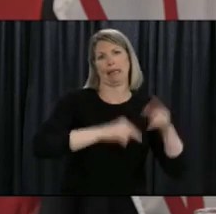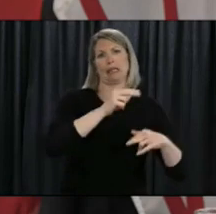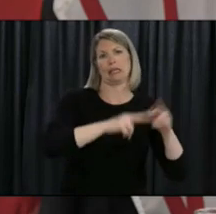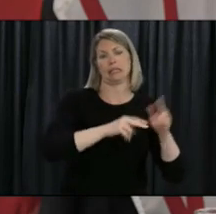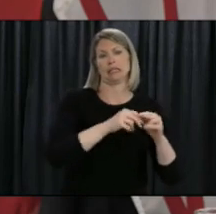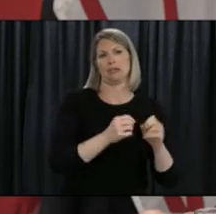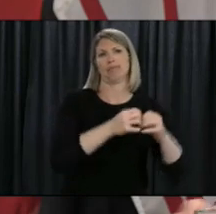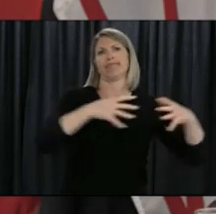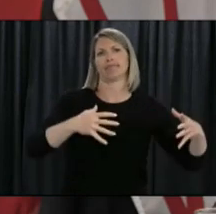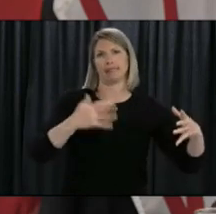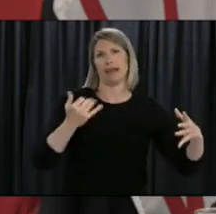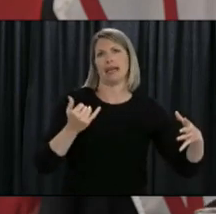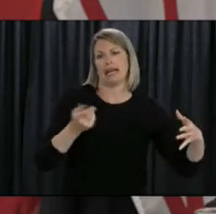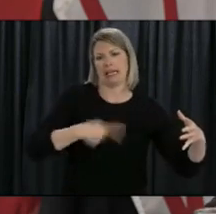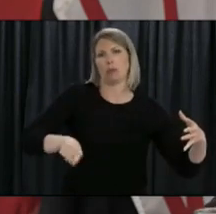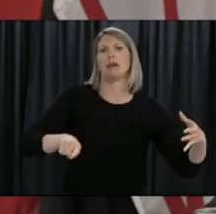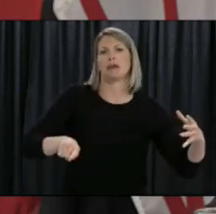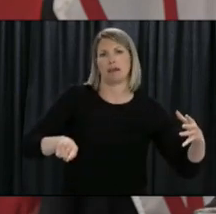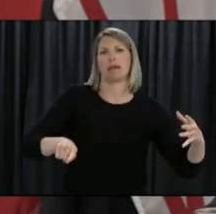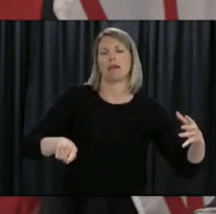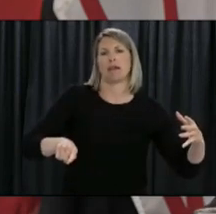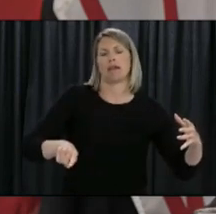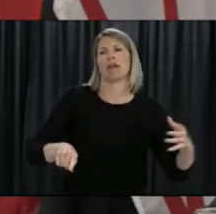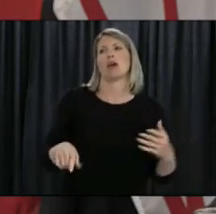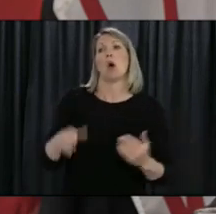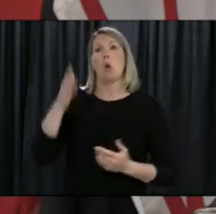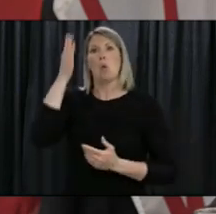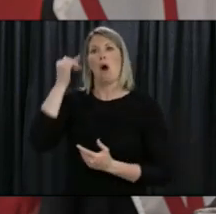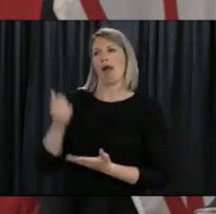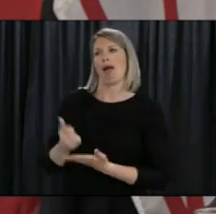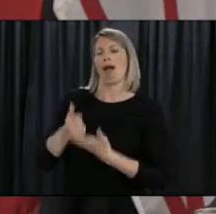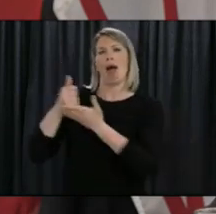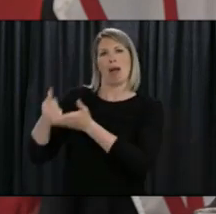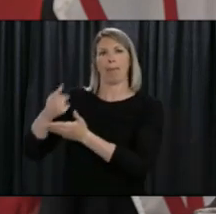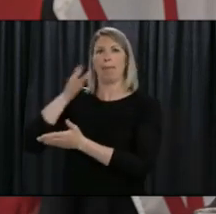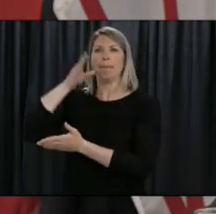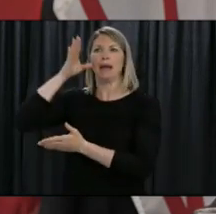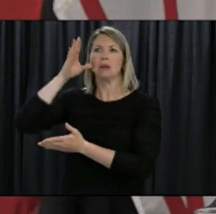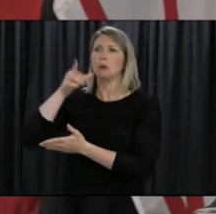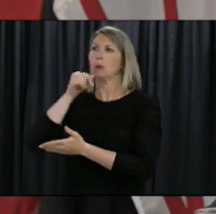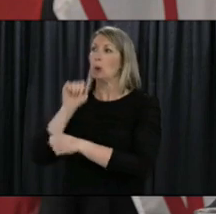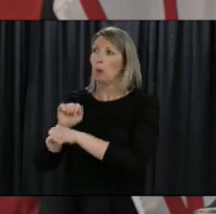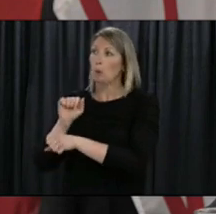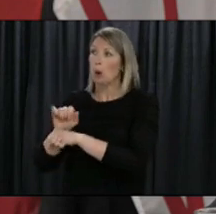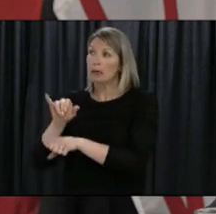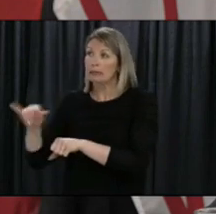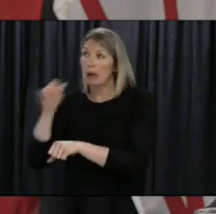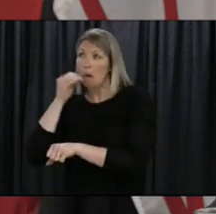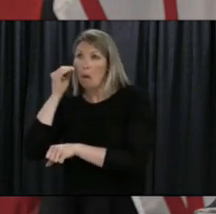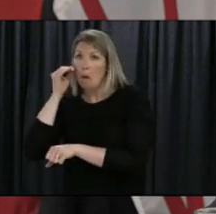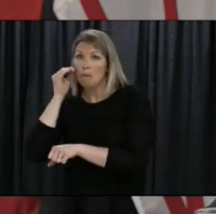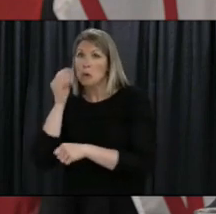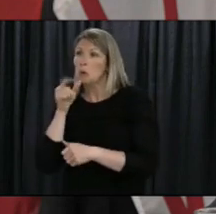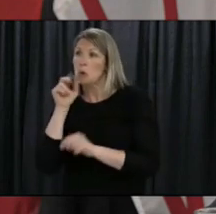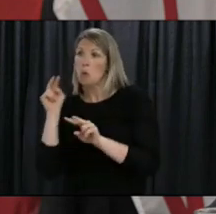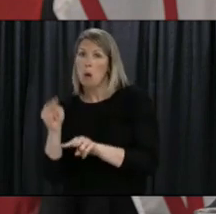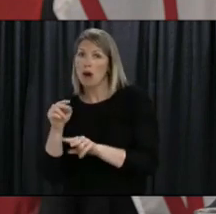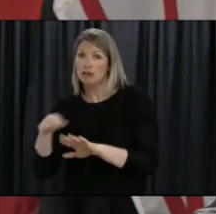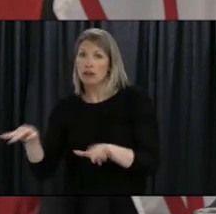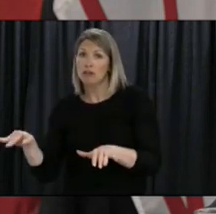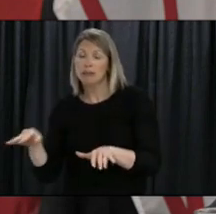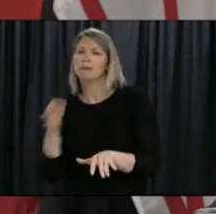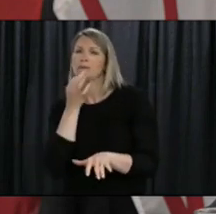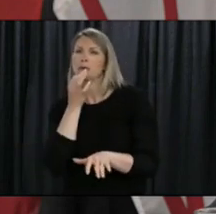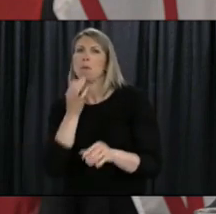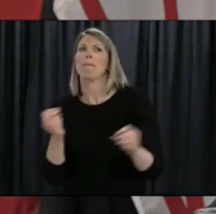through this pandemic. We've made decisions and they weren't always easy, they weren't always perfect, but decisions that were made for the protection of